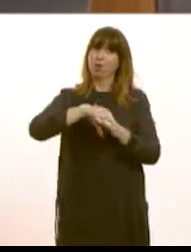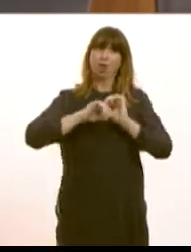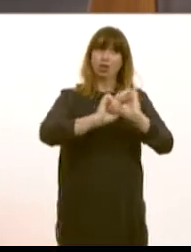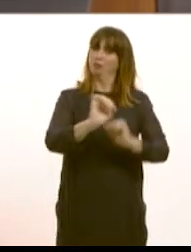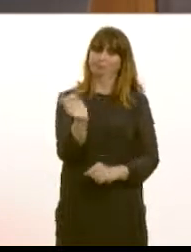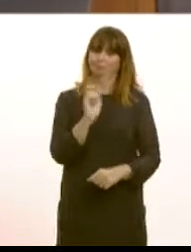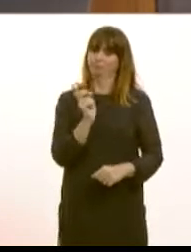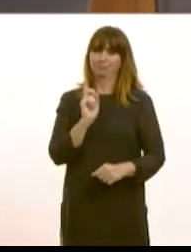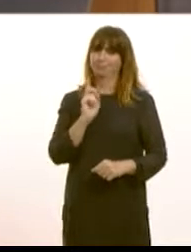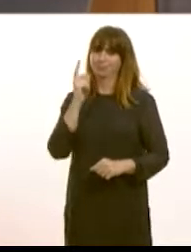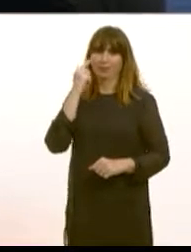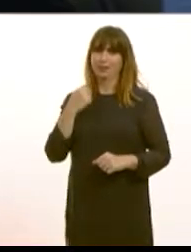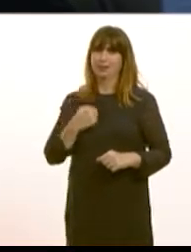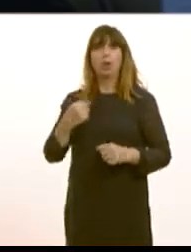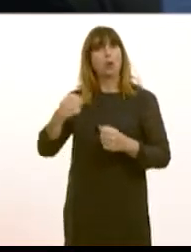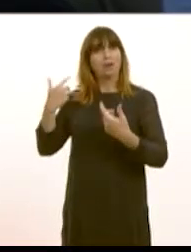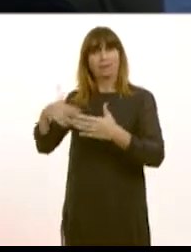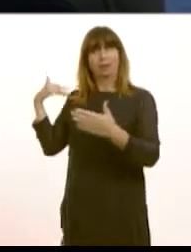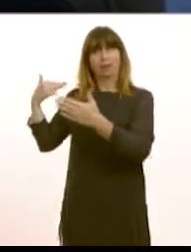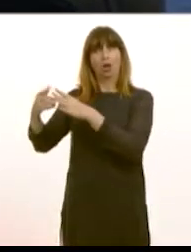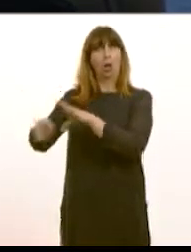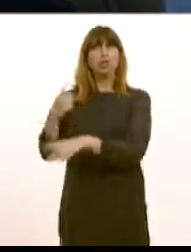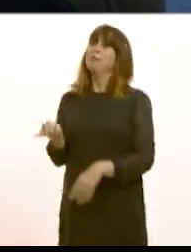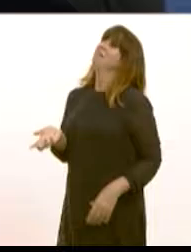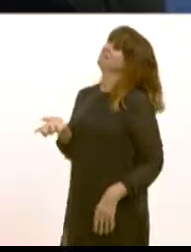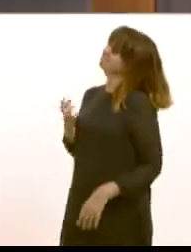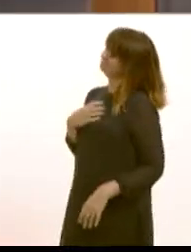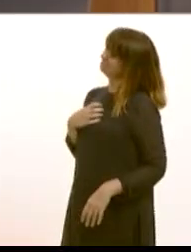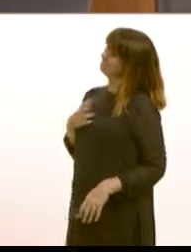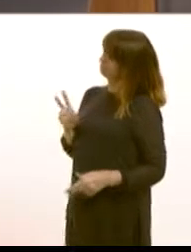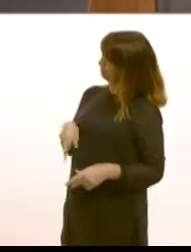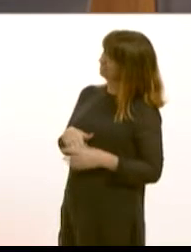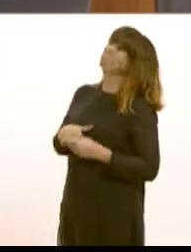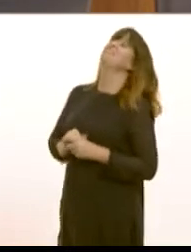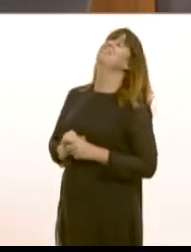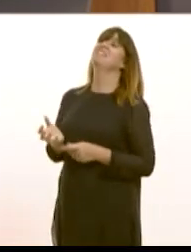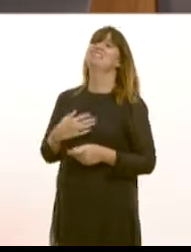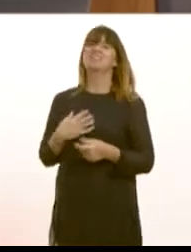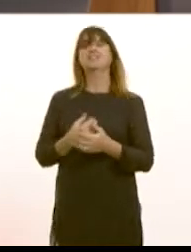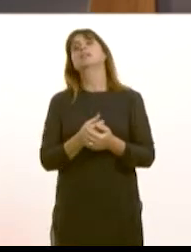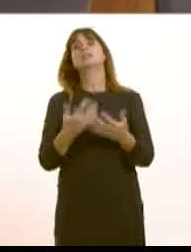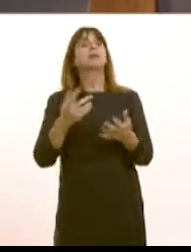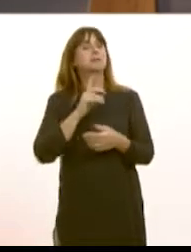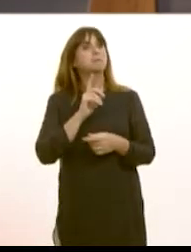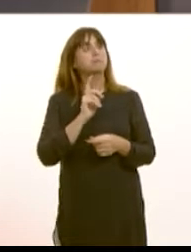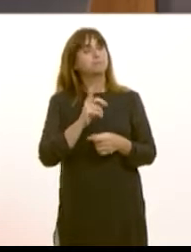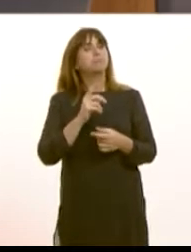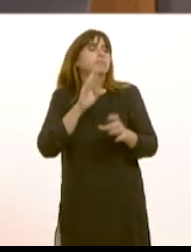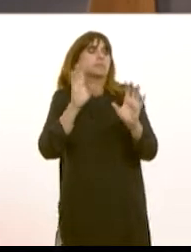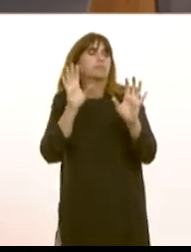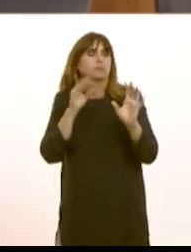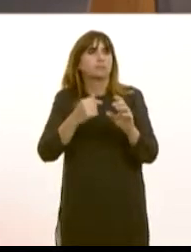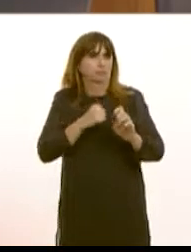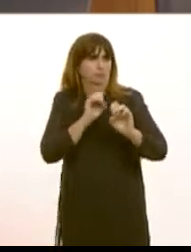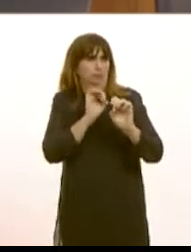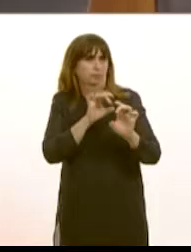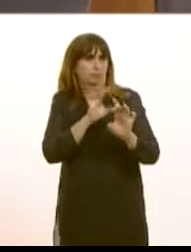been discussing for years, long before, actually, what happened at the beginning of this year. What I can say, there's a limit to what can say at